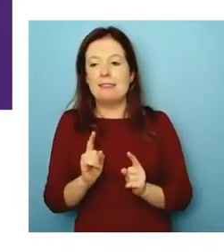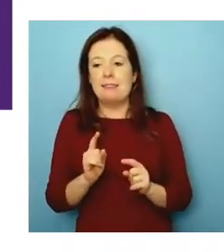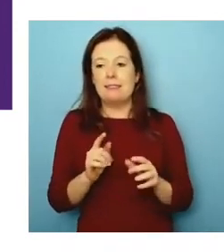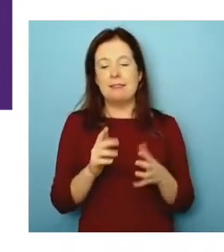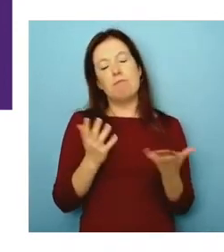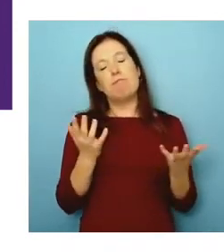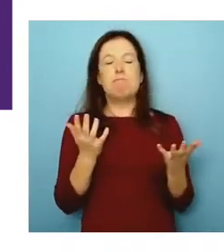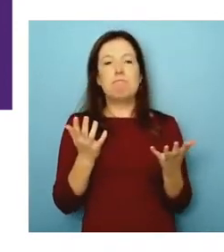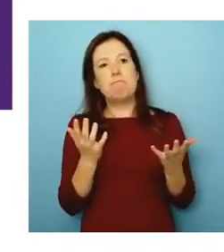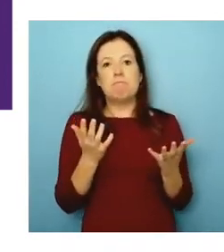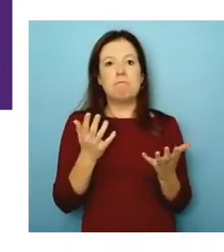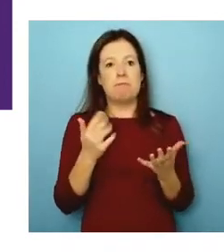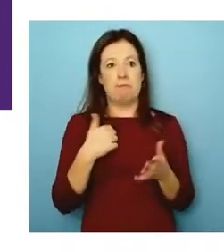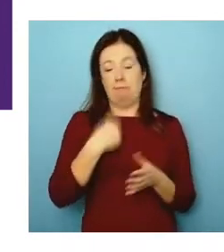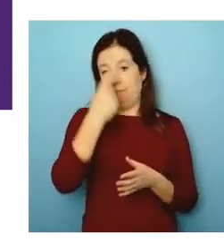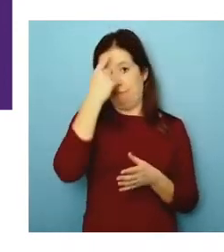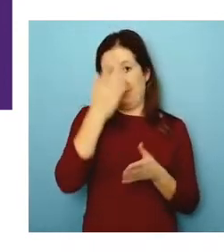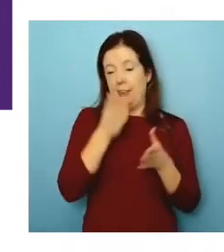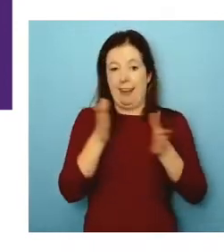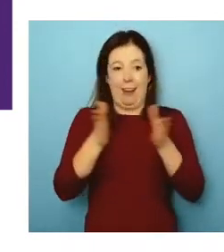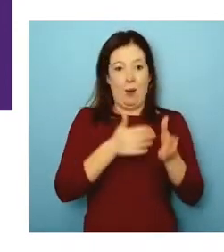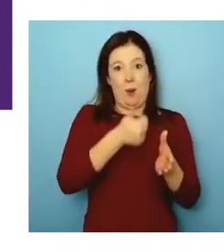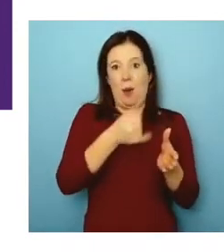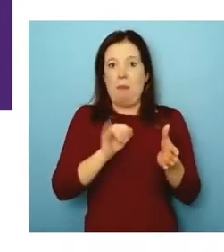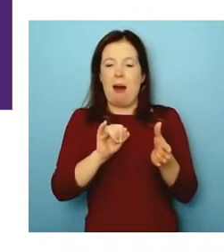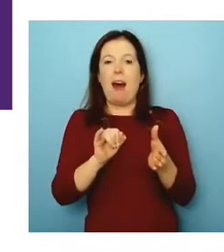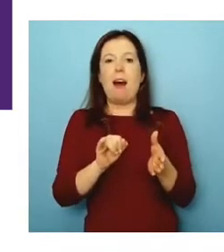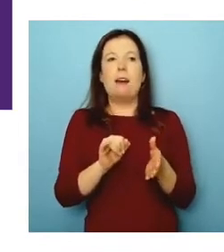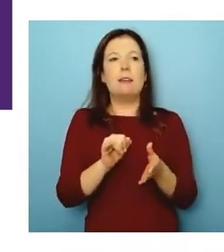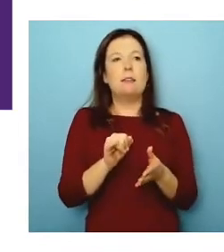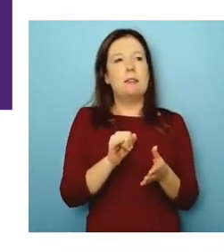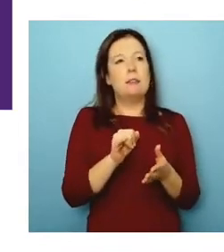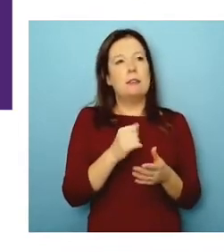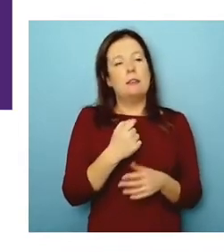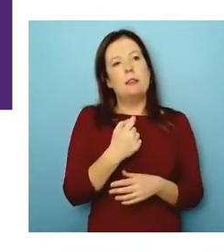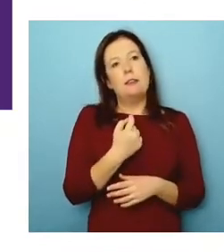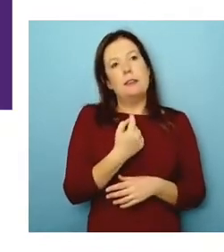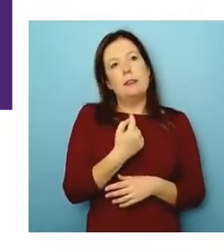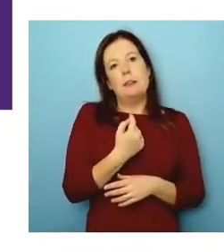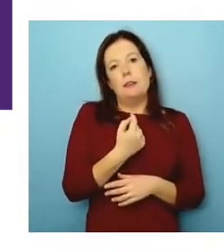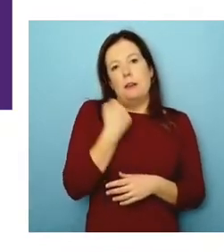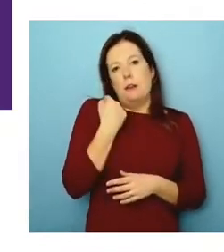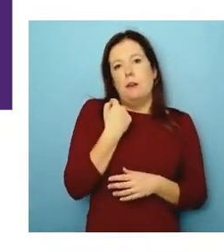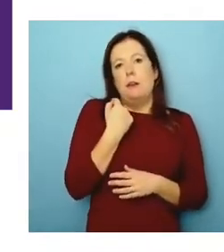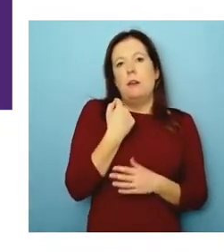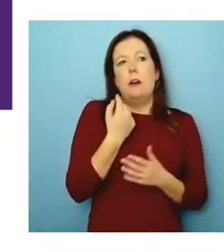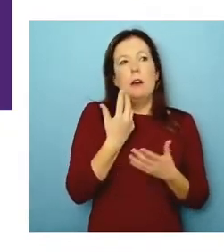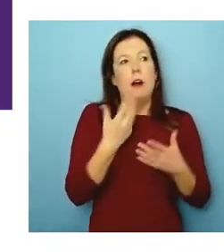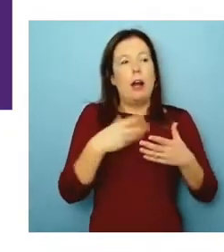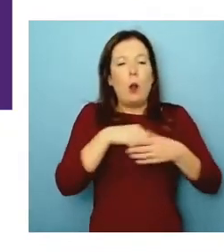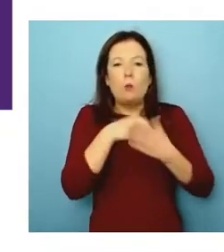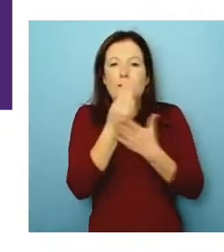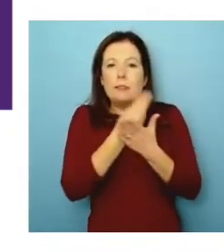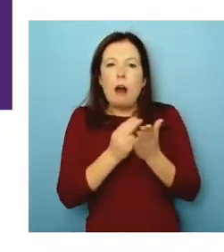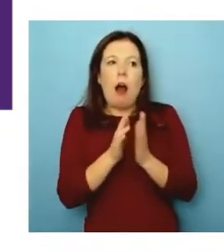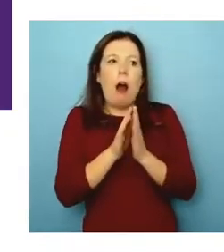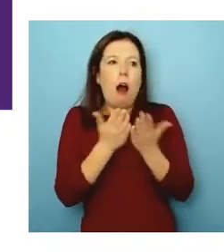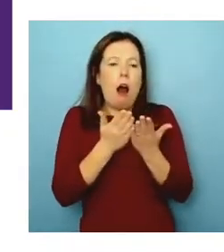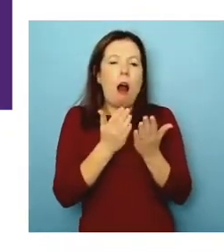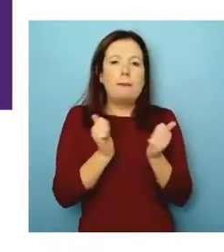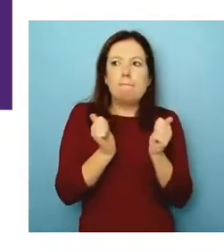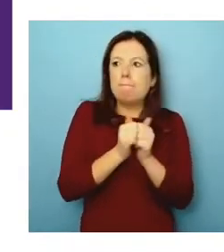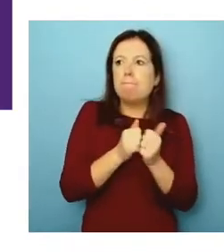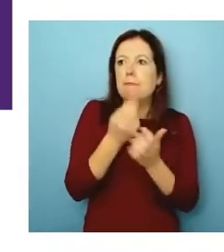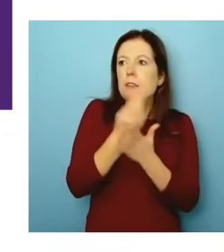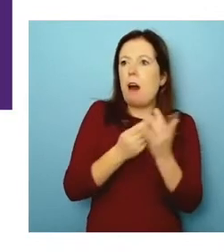kind of direct ourselves. You know, what came at the same time as the book about, you know, inclusive design and designing with people and so on